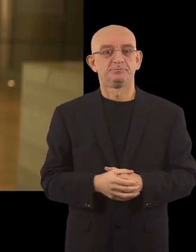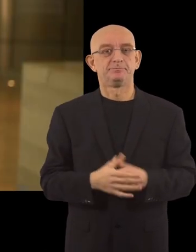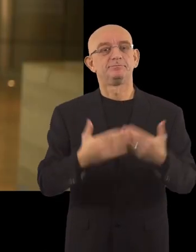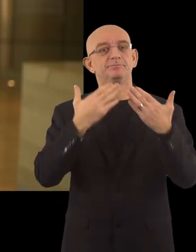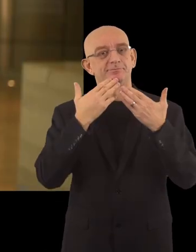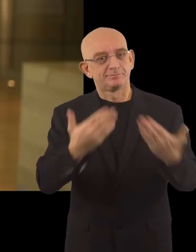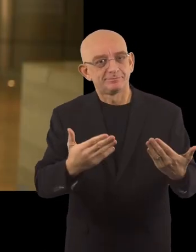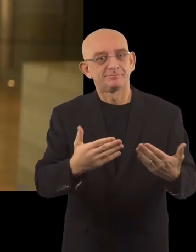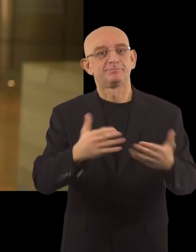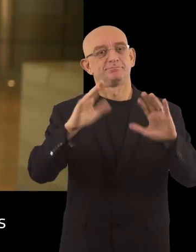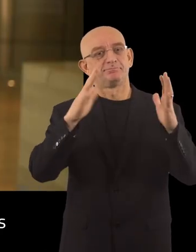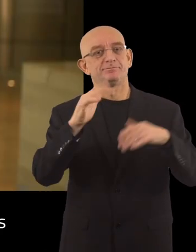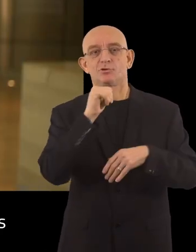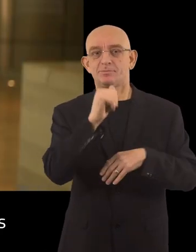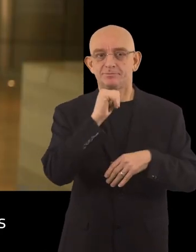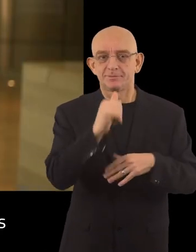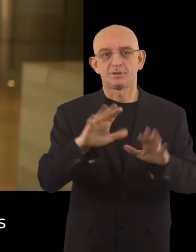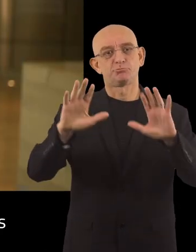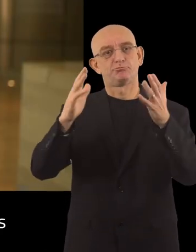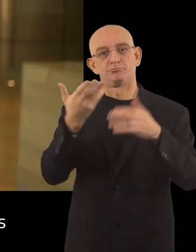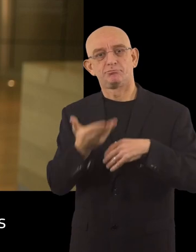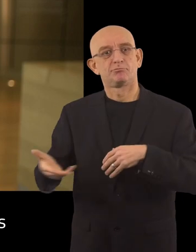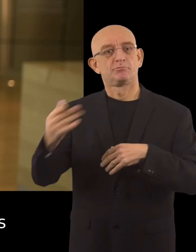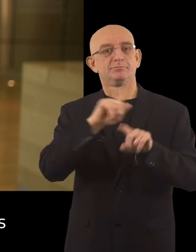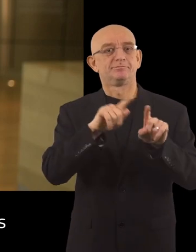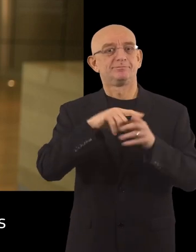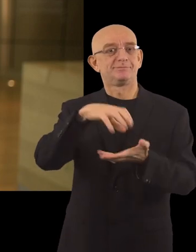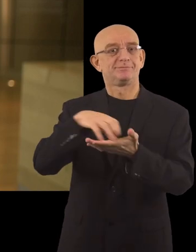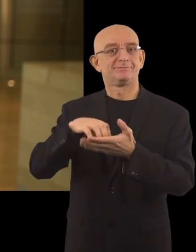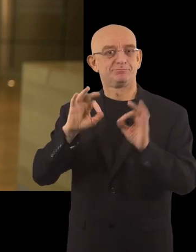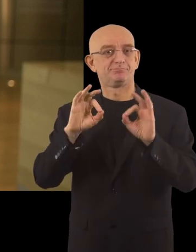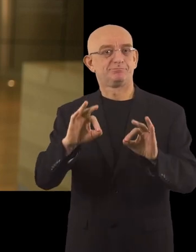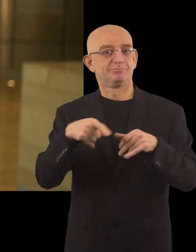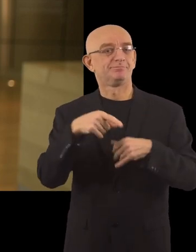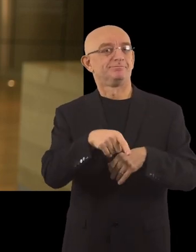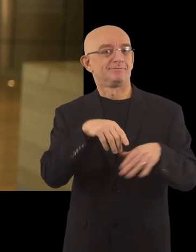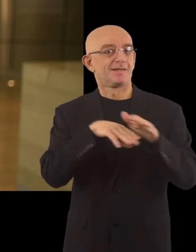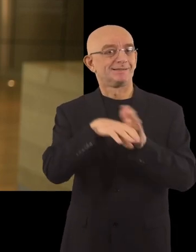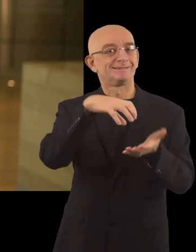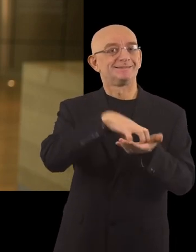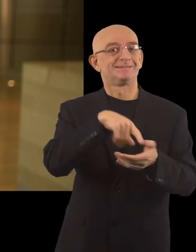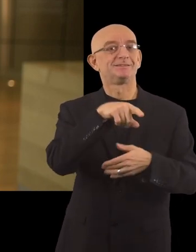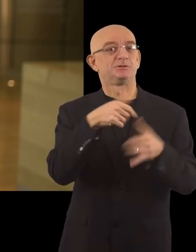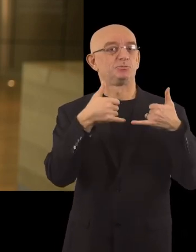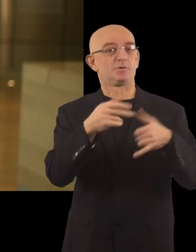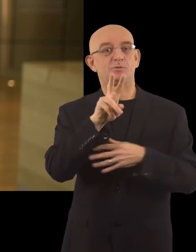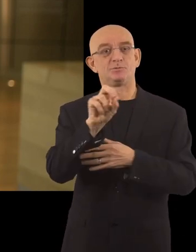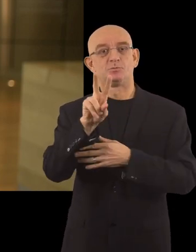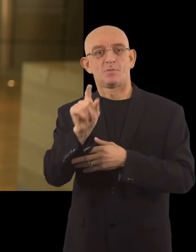Gratis, Jönköping. Congratulations to all the winning cities in the Access City Award 2021.